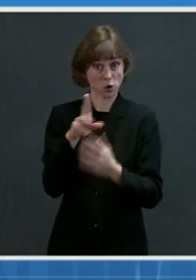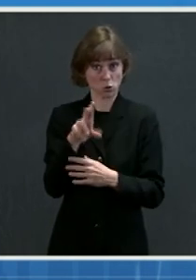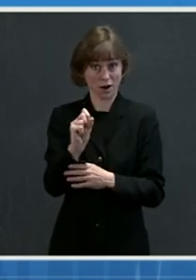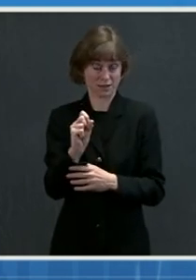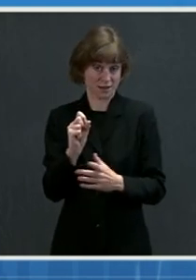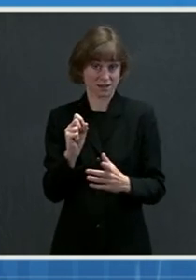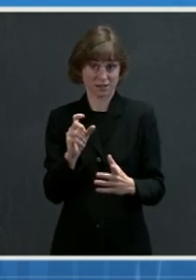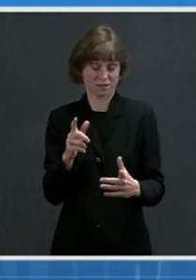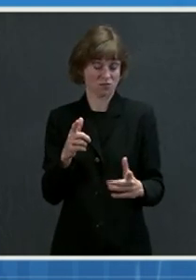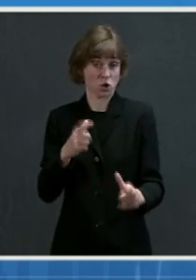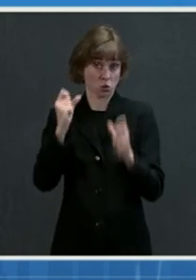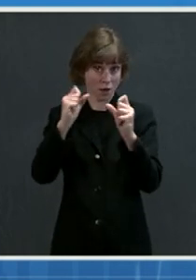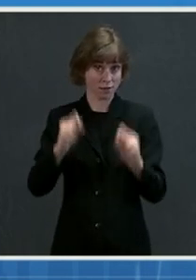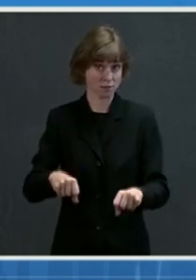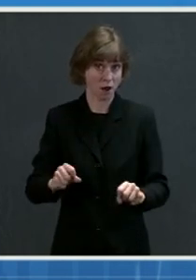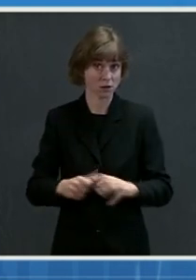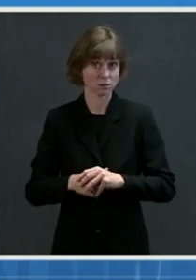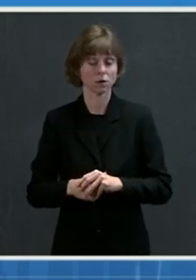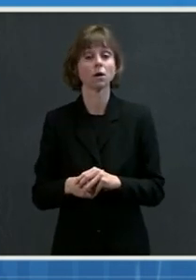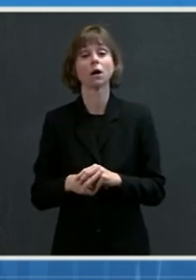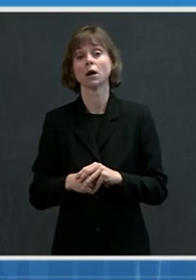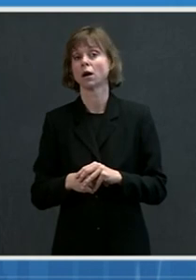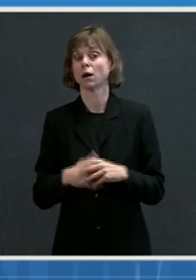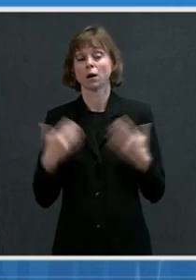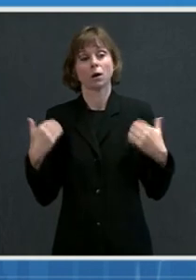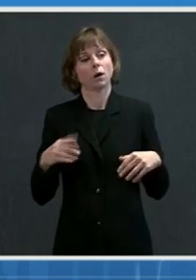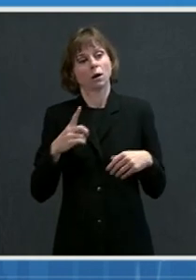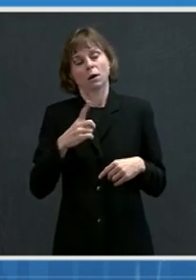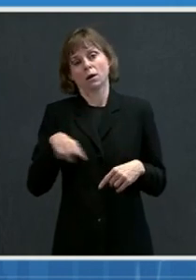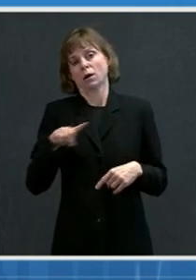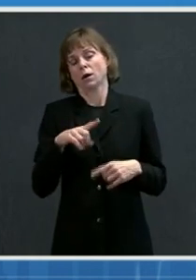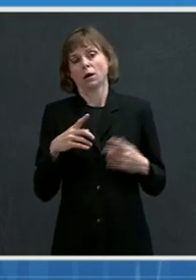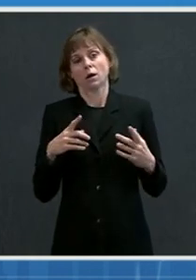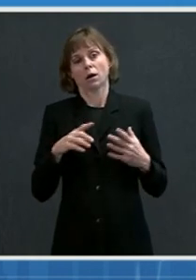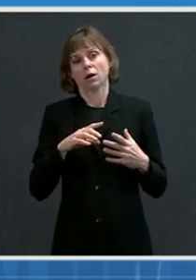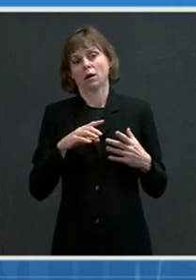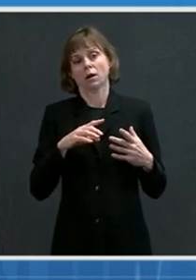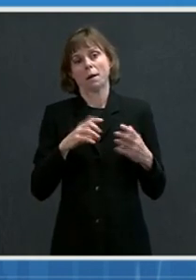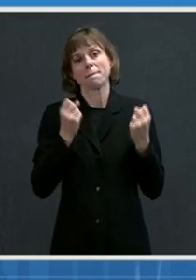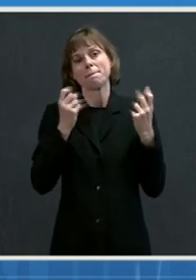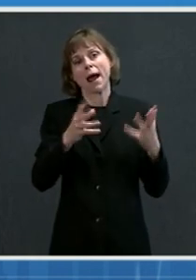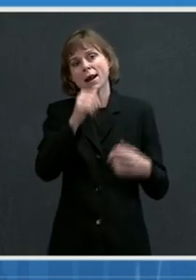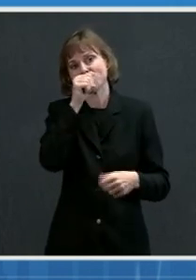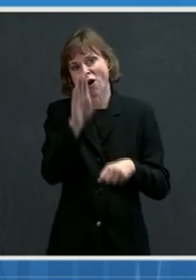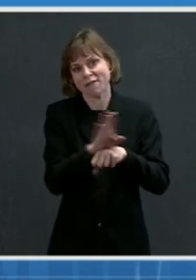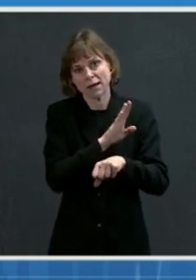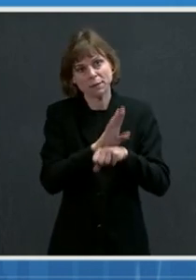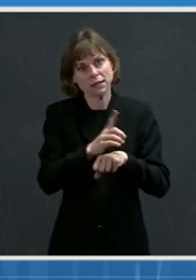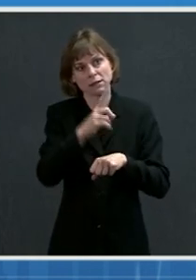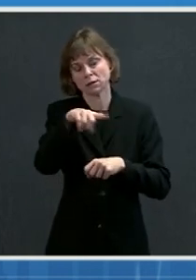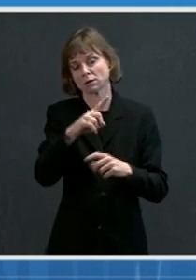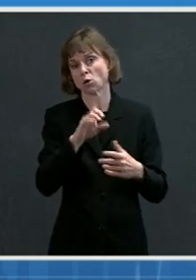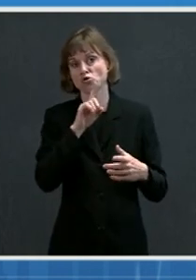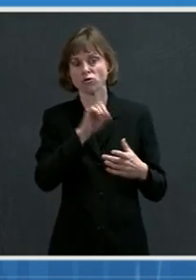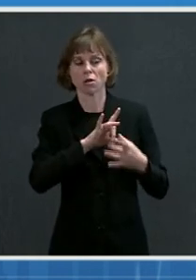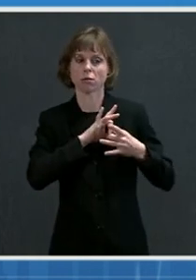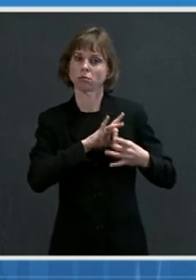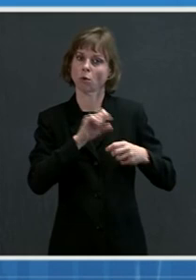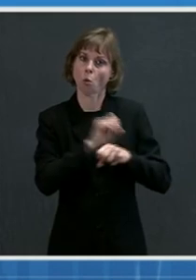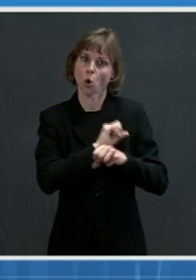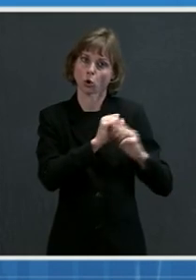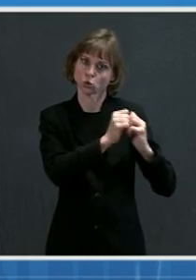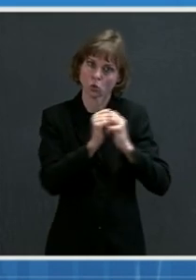We got extreme levels of cooperation from private sector partners and everybody to say,